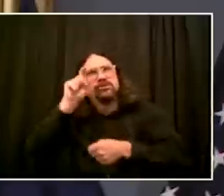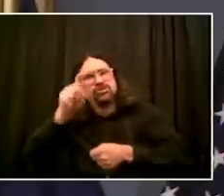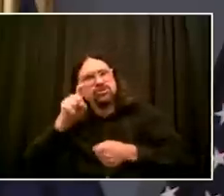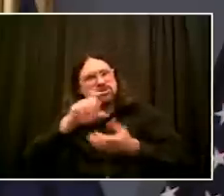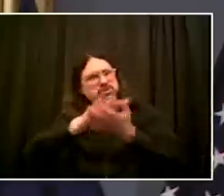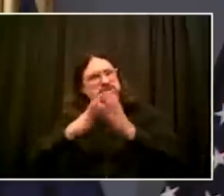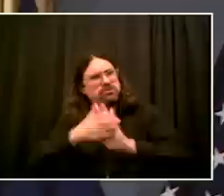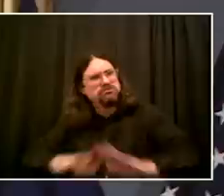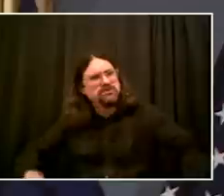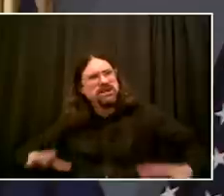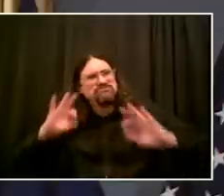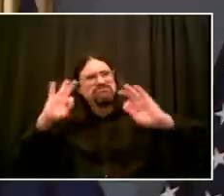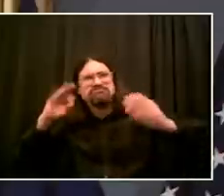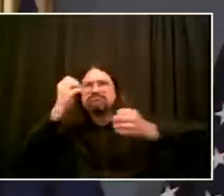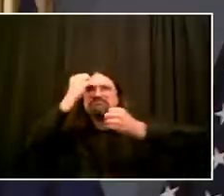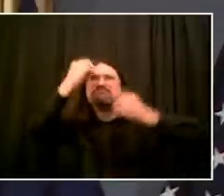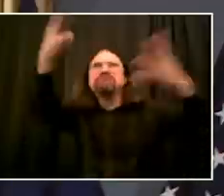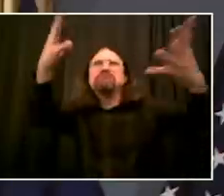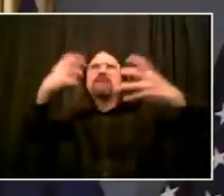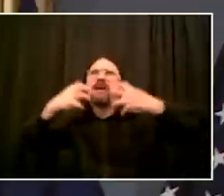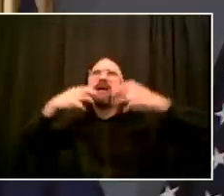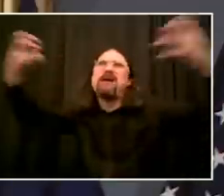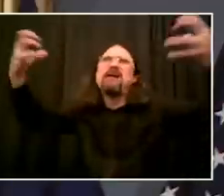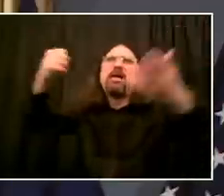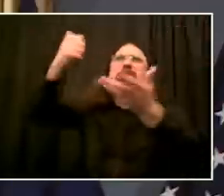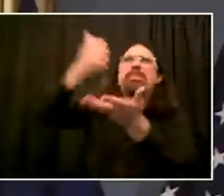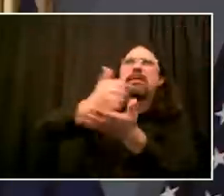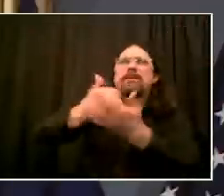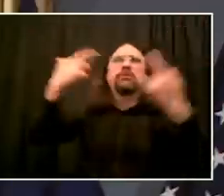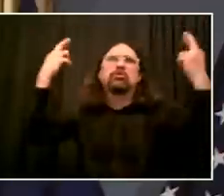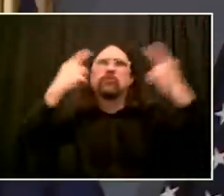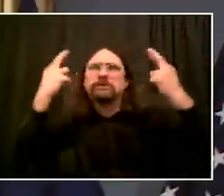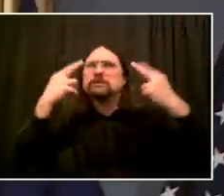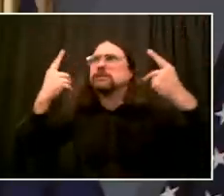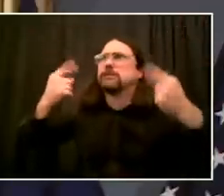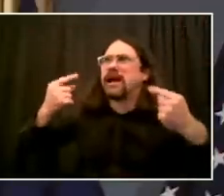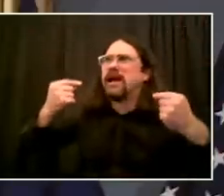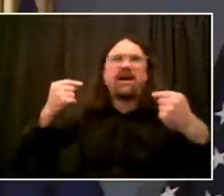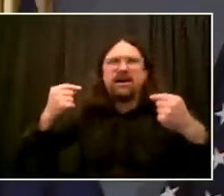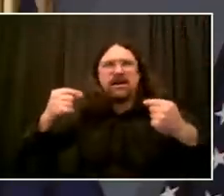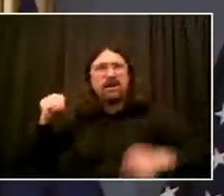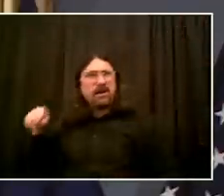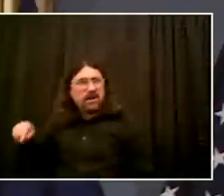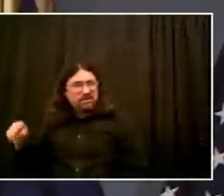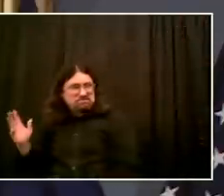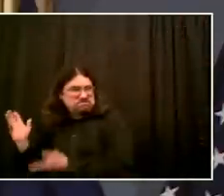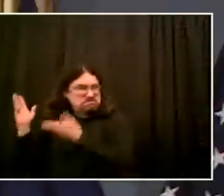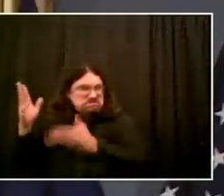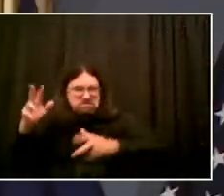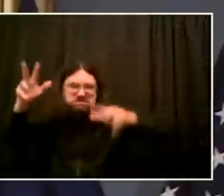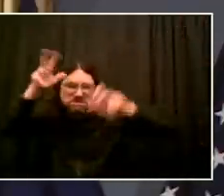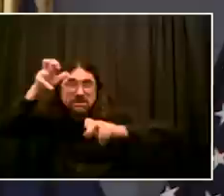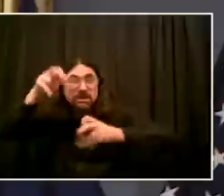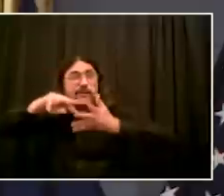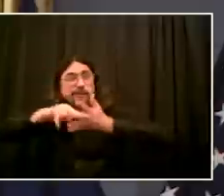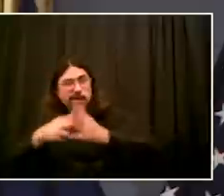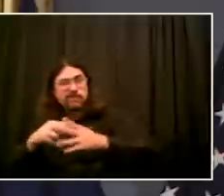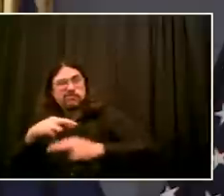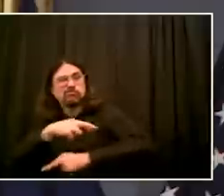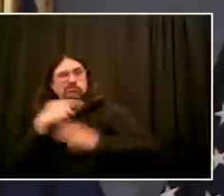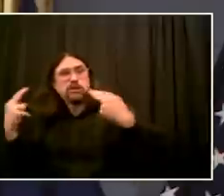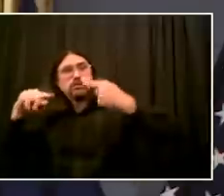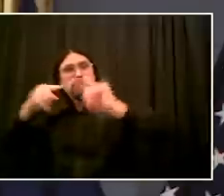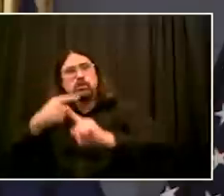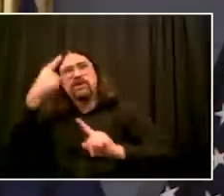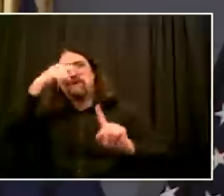this does not represent our values, and it has to be addressed very forthrightly. We need to give you and every other journalist and the public the evidence